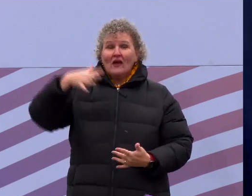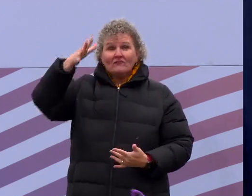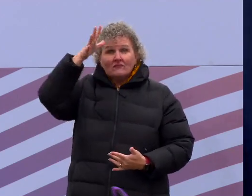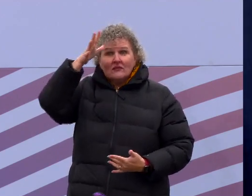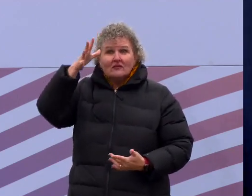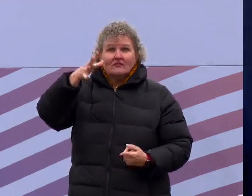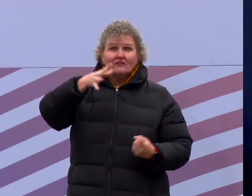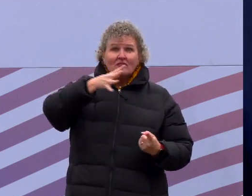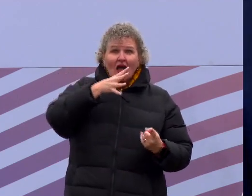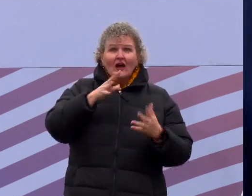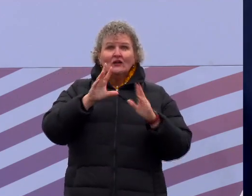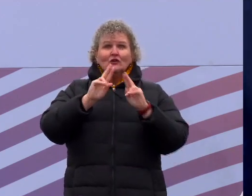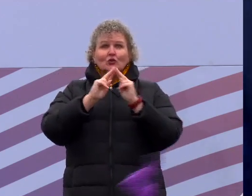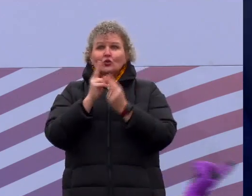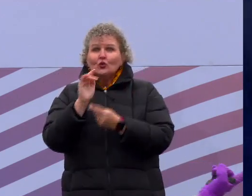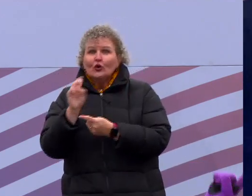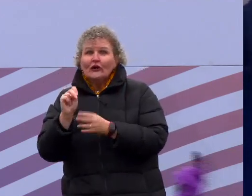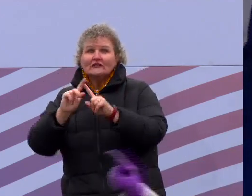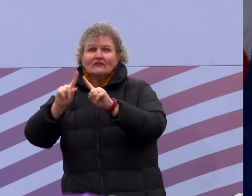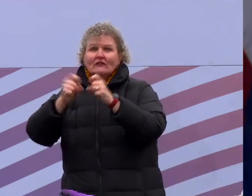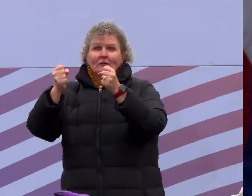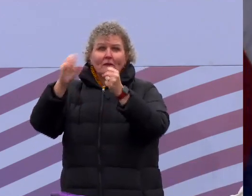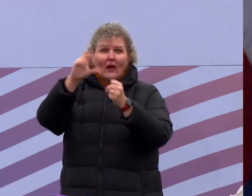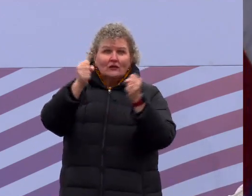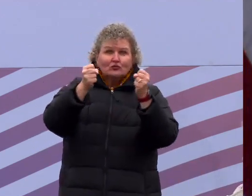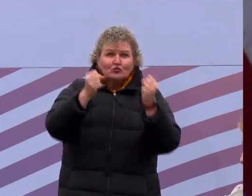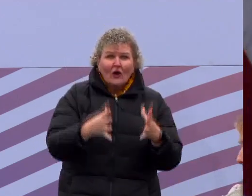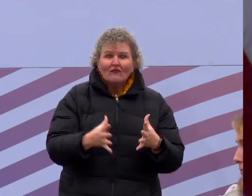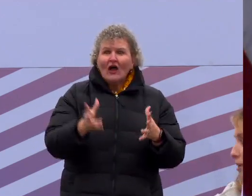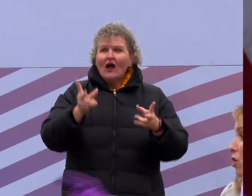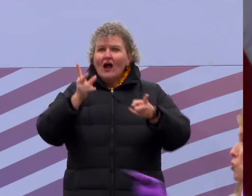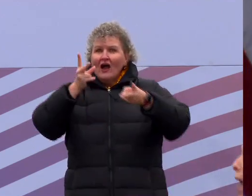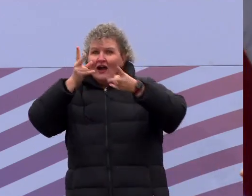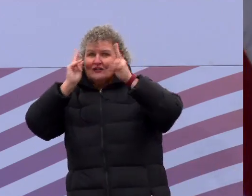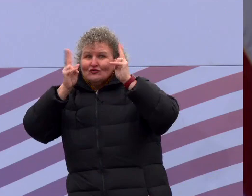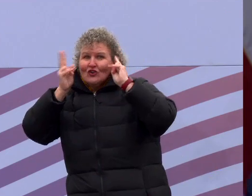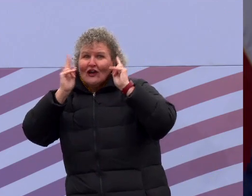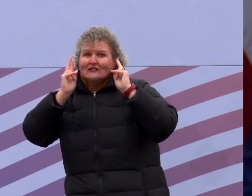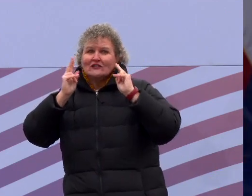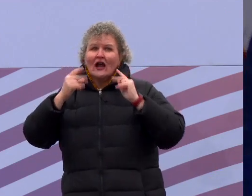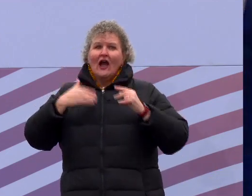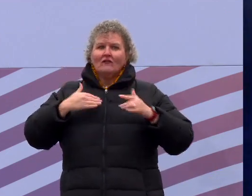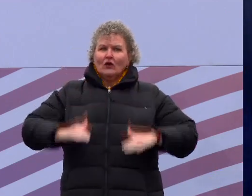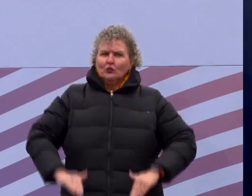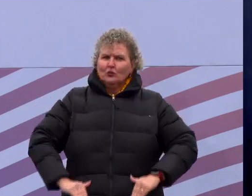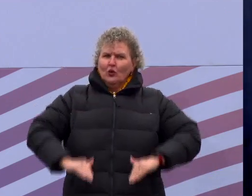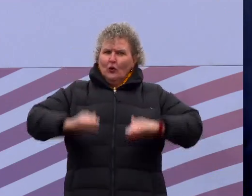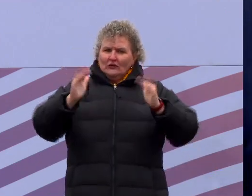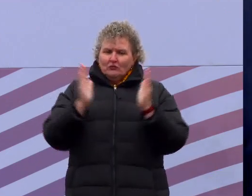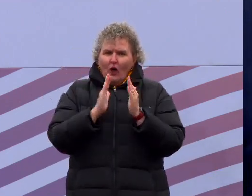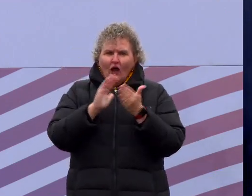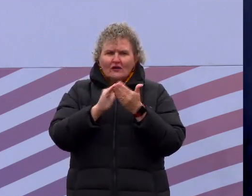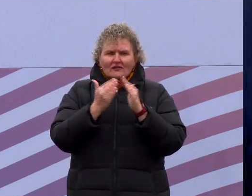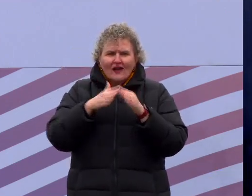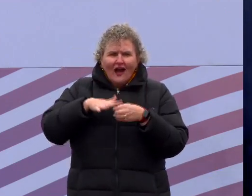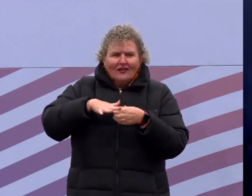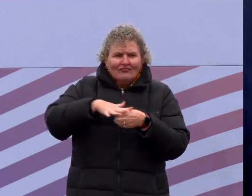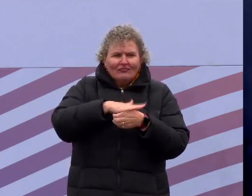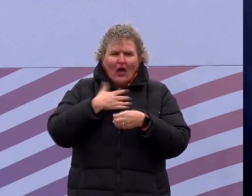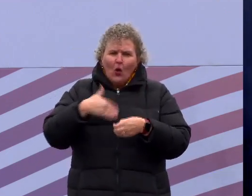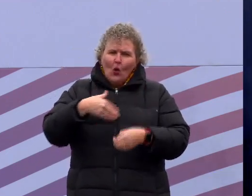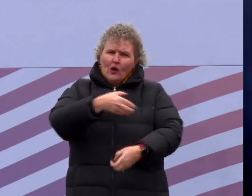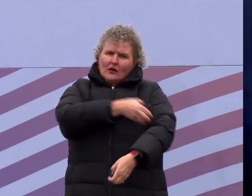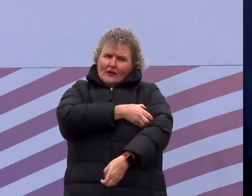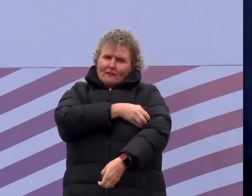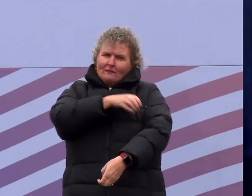a boy who grew up in a small steel town often overlooked by those in power, a young man driven to his first